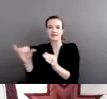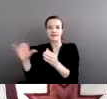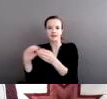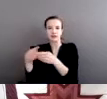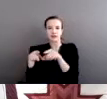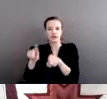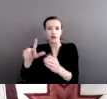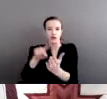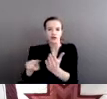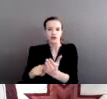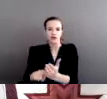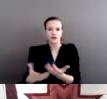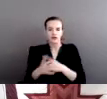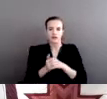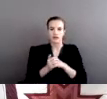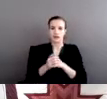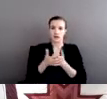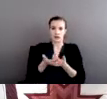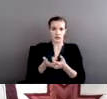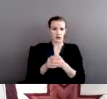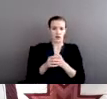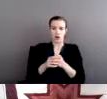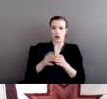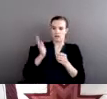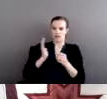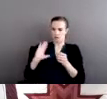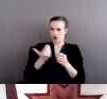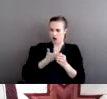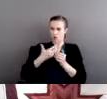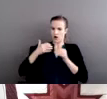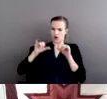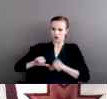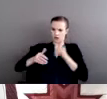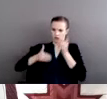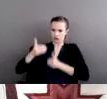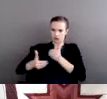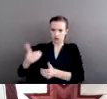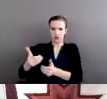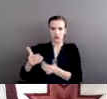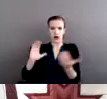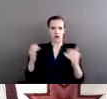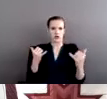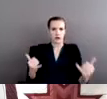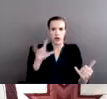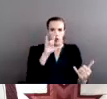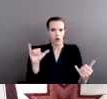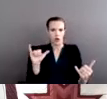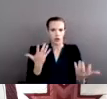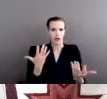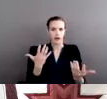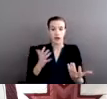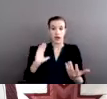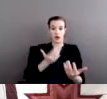know about the way in which we used to do things? And how can that inspire us to reform